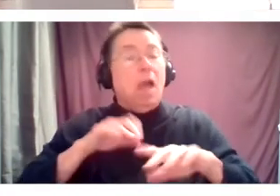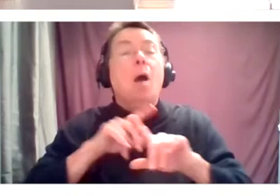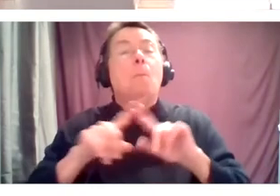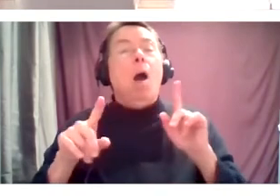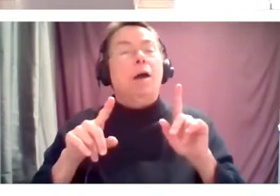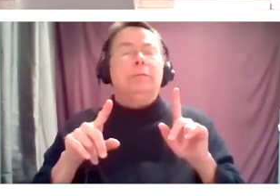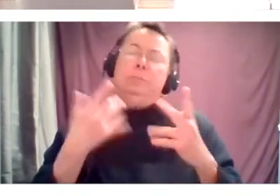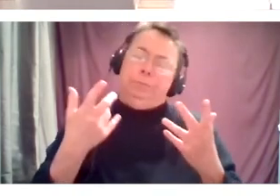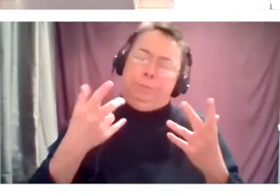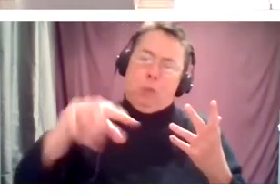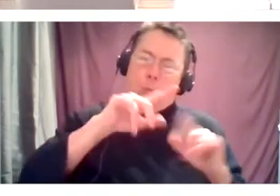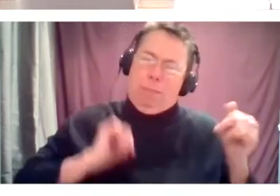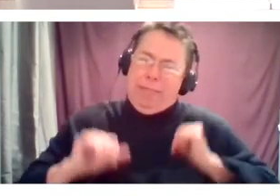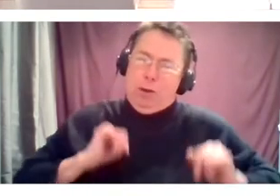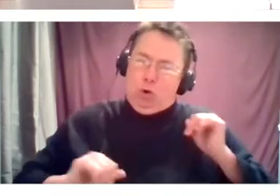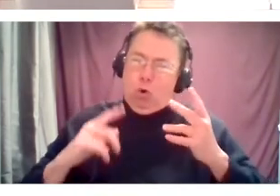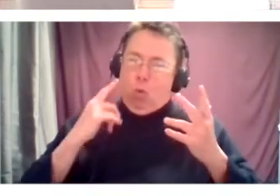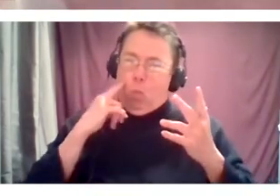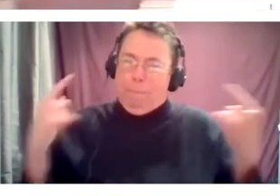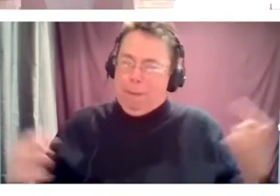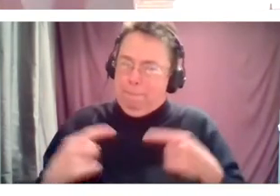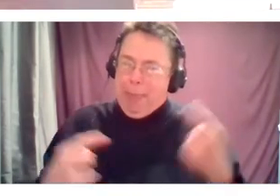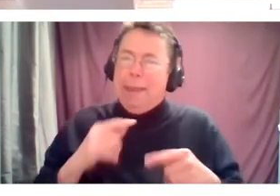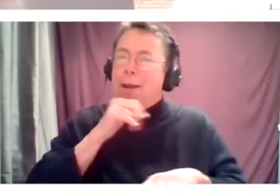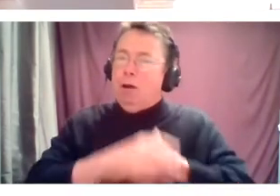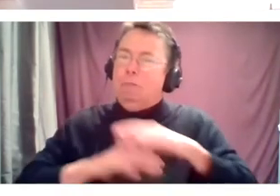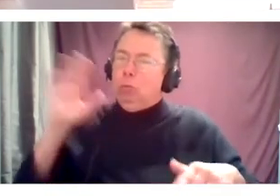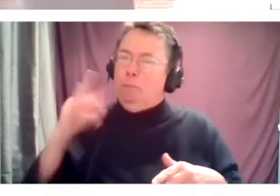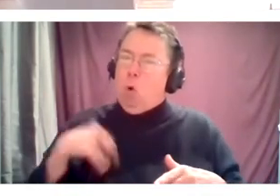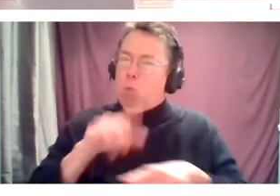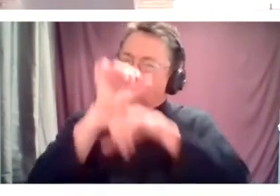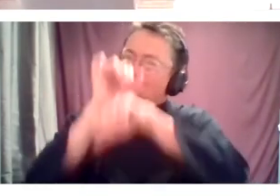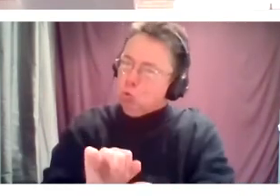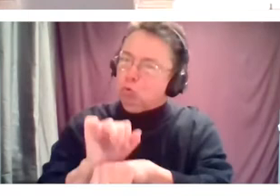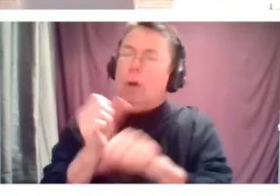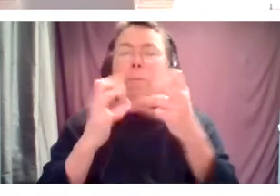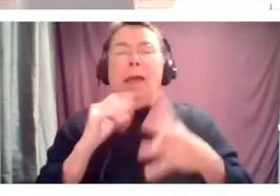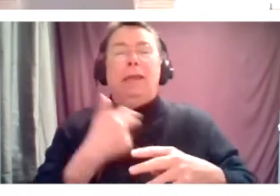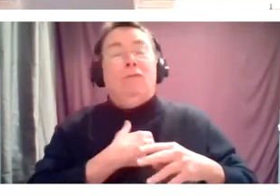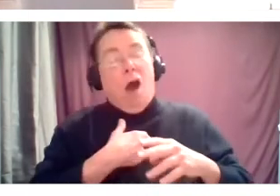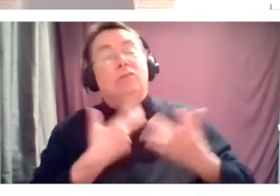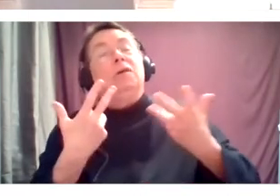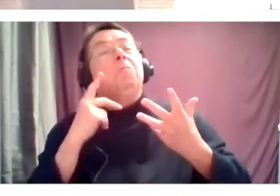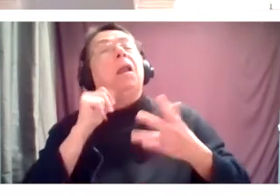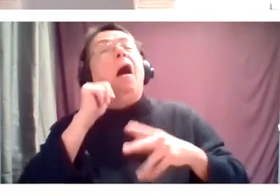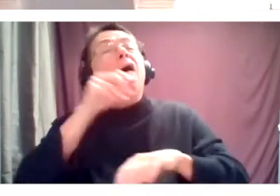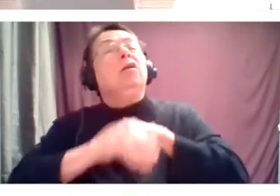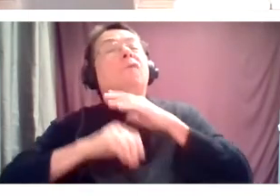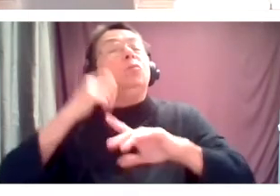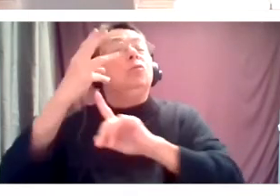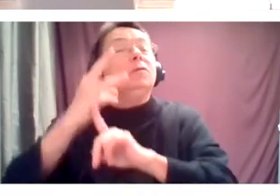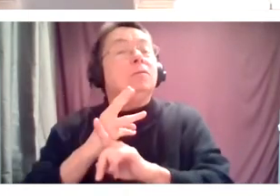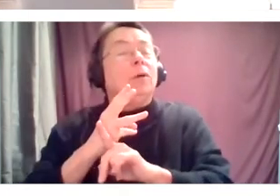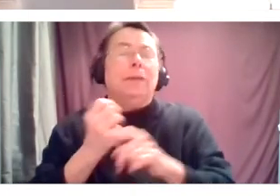We've been, uh, in pain and uncomfortable, um, many of us for six months, many of us for much longer, right?